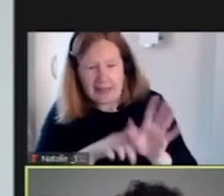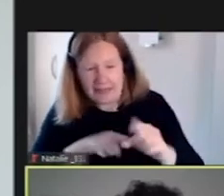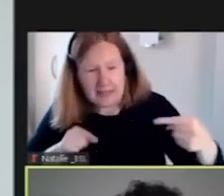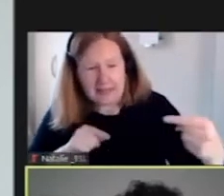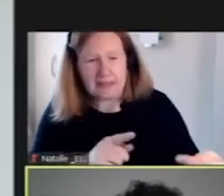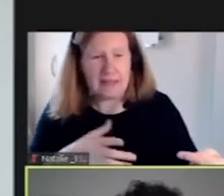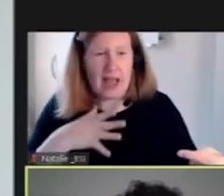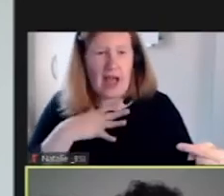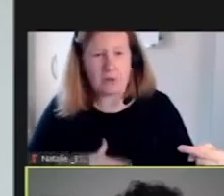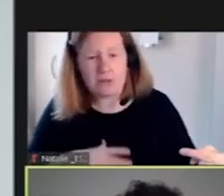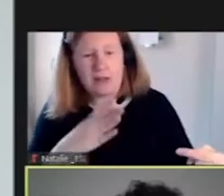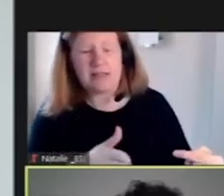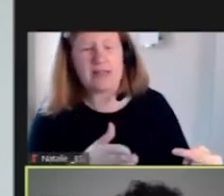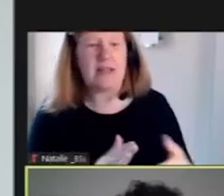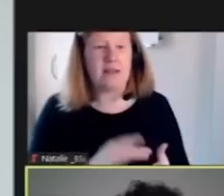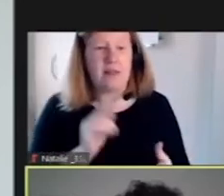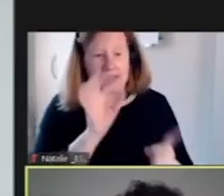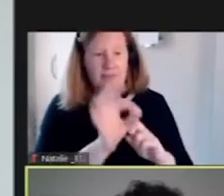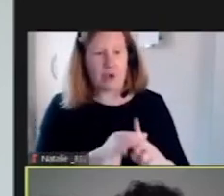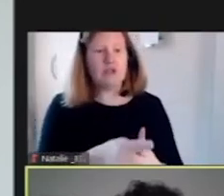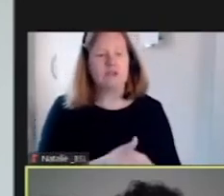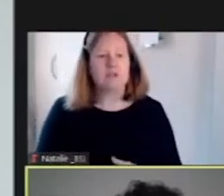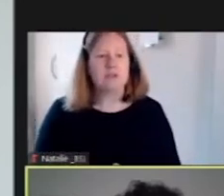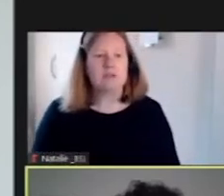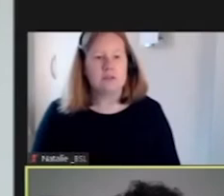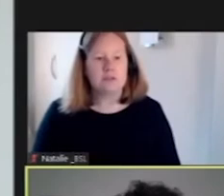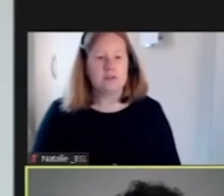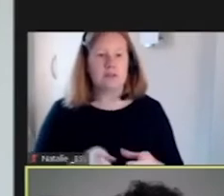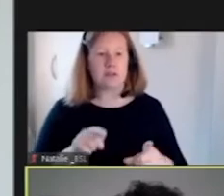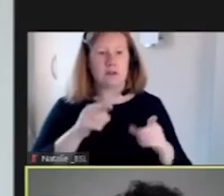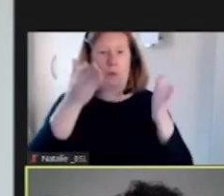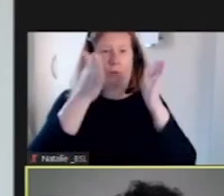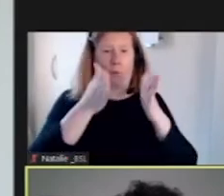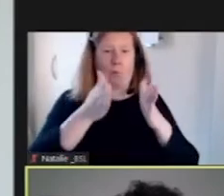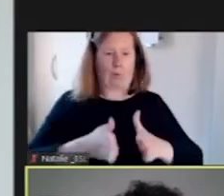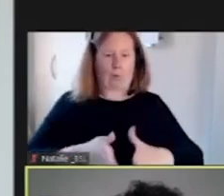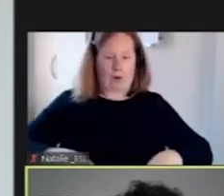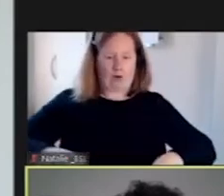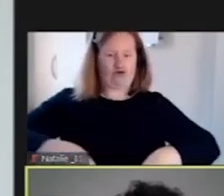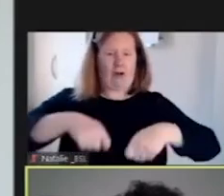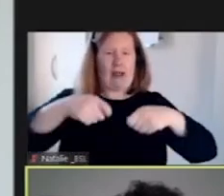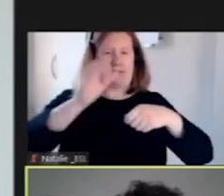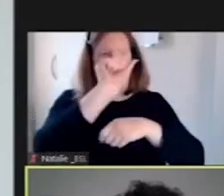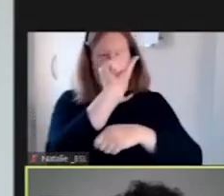to be onside, that's the point. The trim, the trousers, the lines,